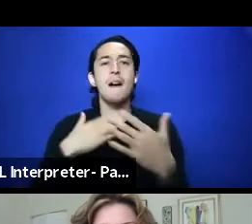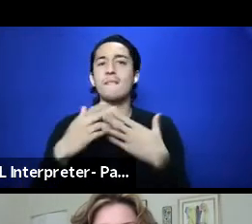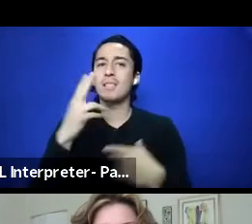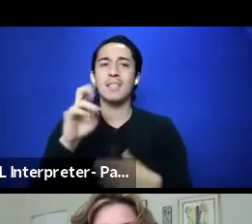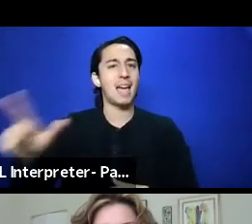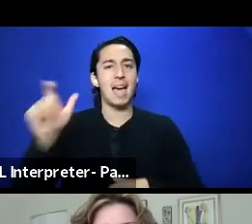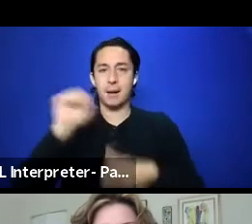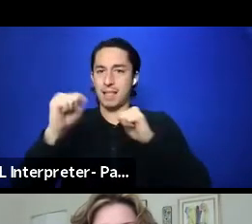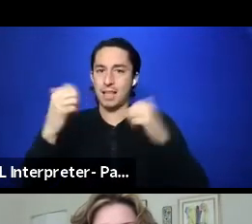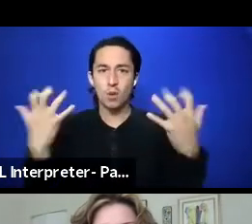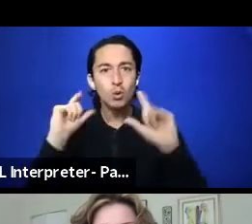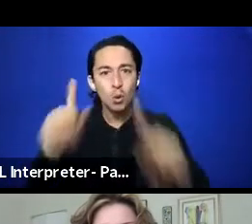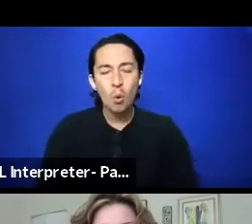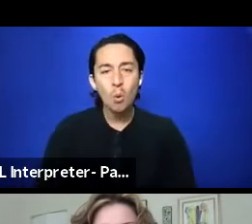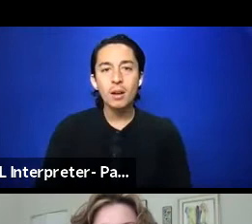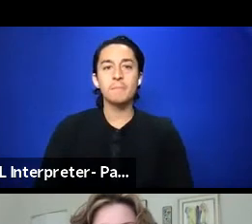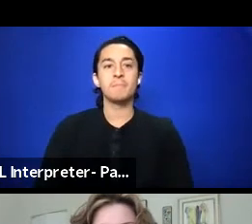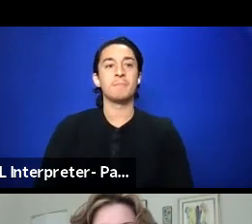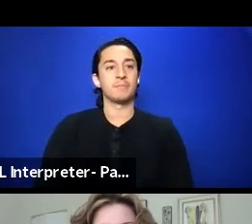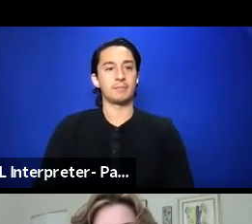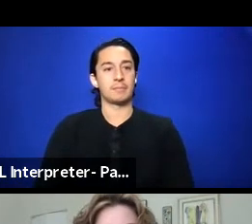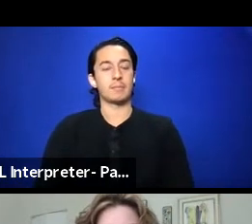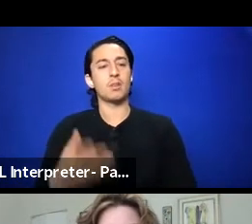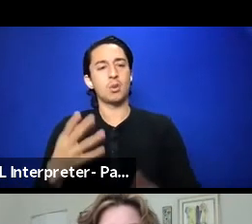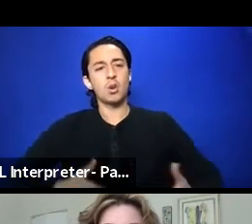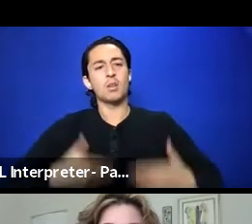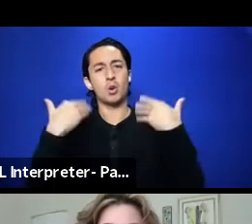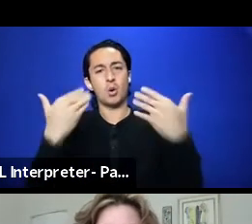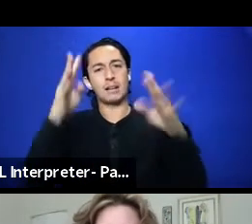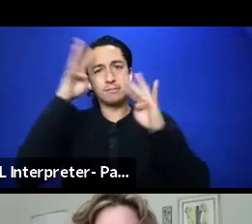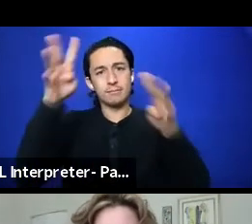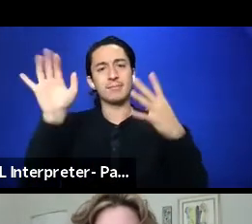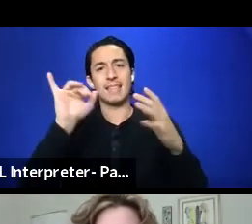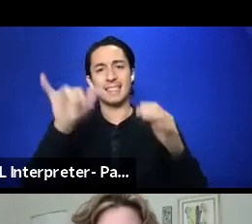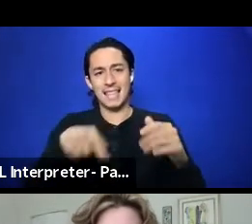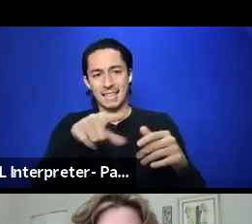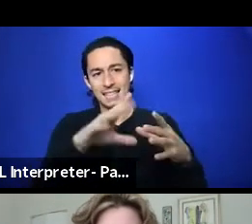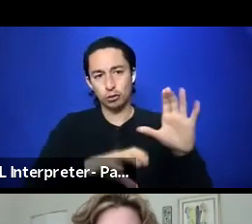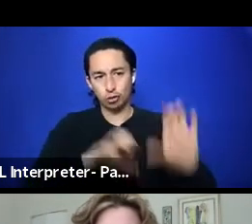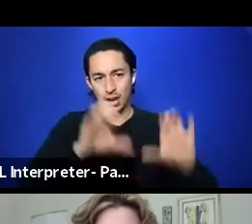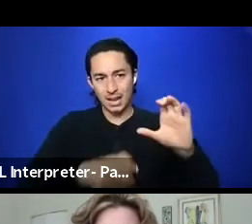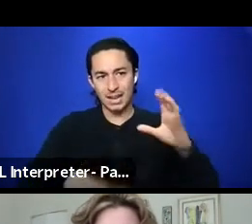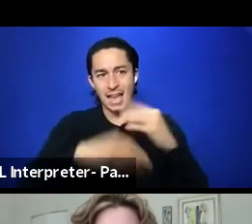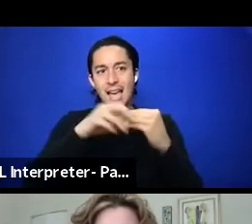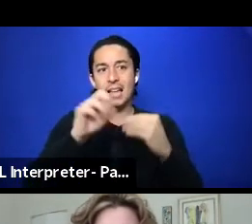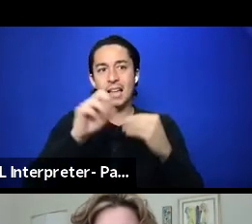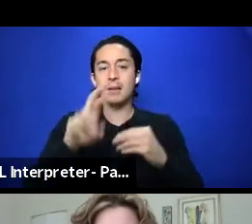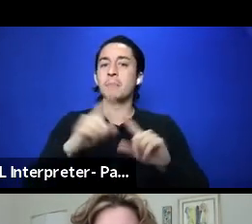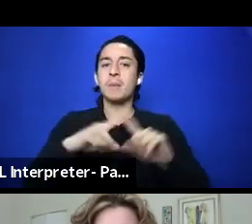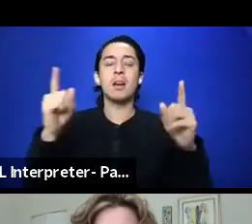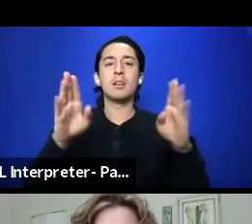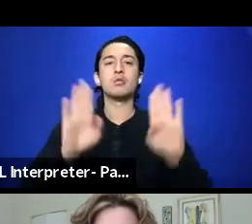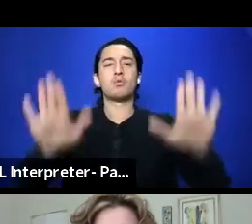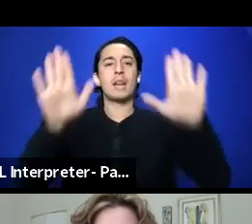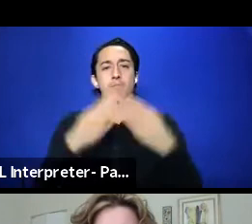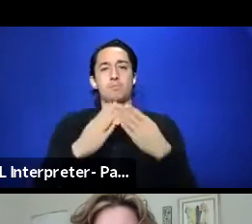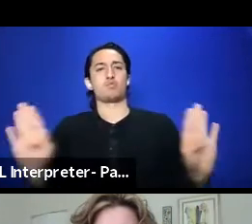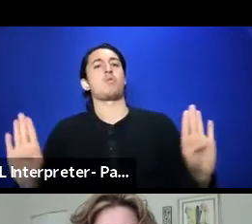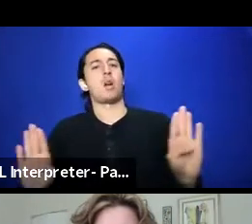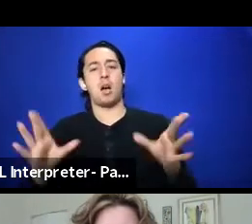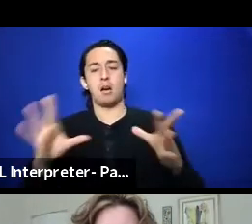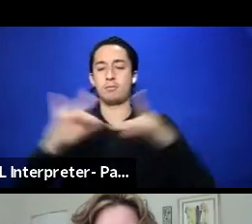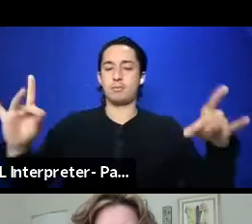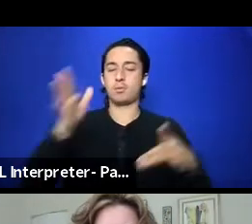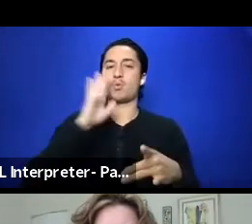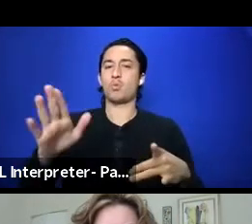What are other decrees like that? I want you to put them in the chat, or throw them out here, but what are those great, broad decrees that will radically transform it